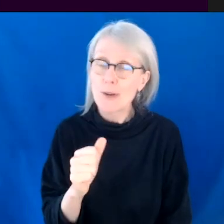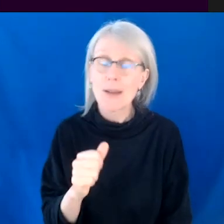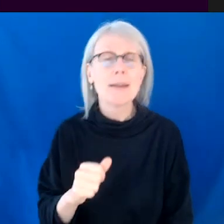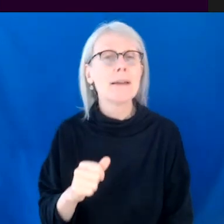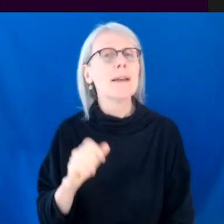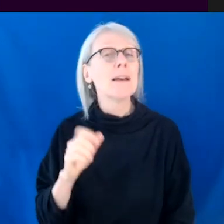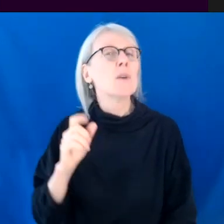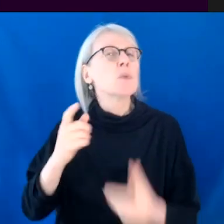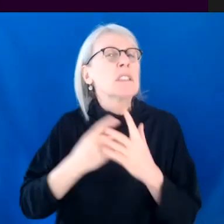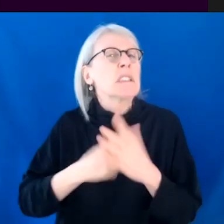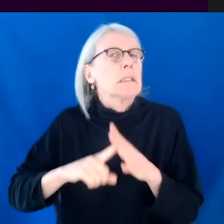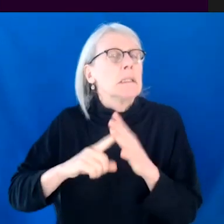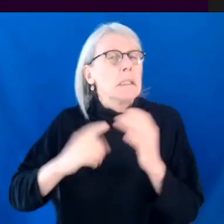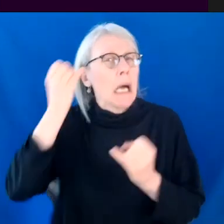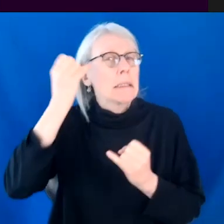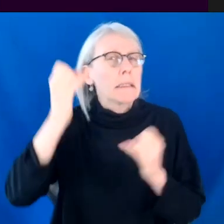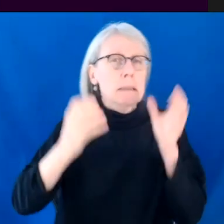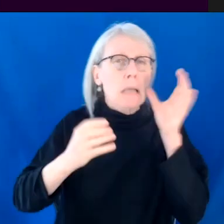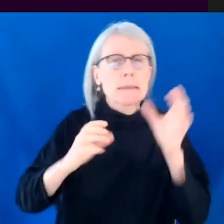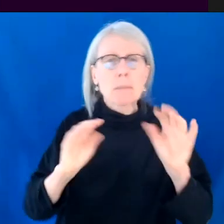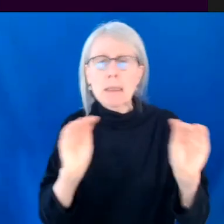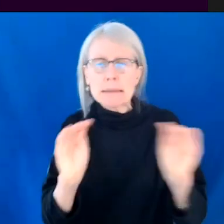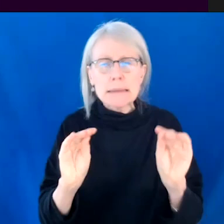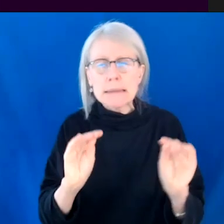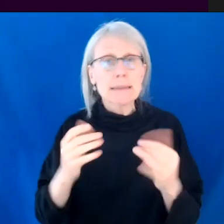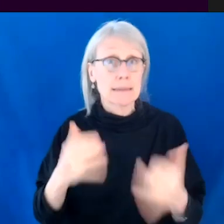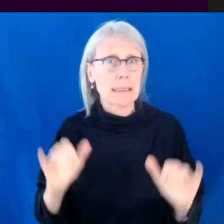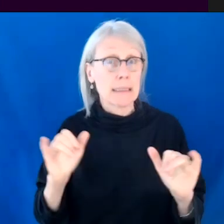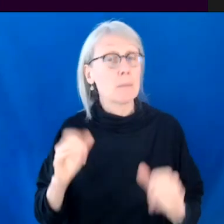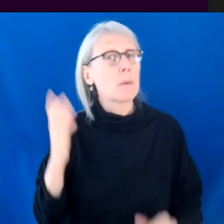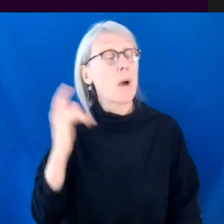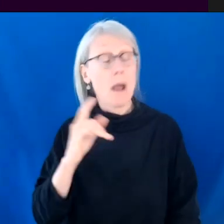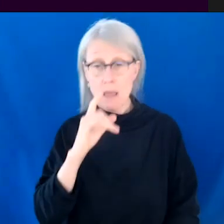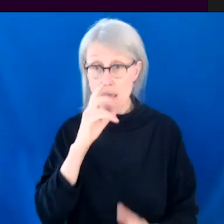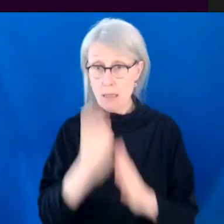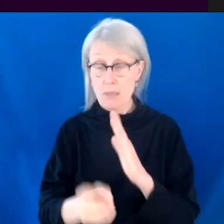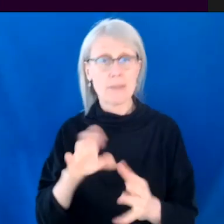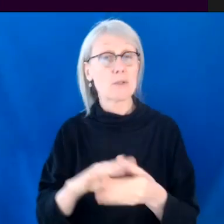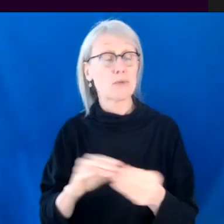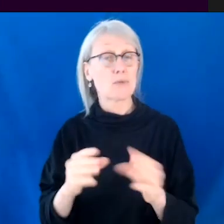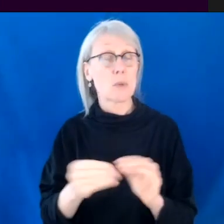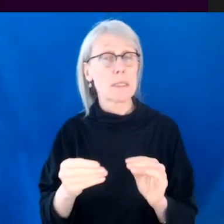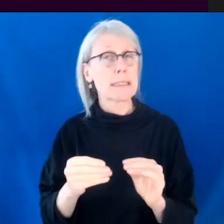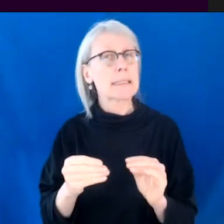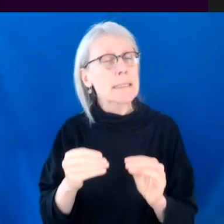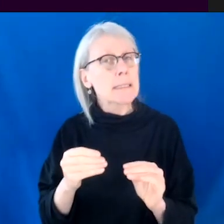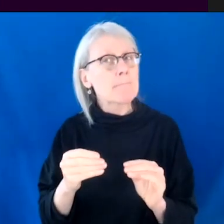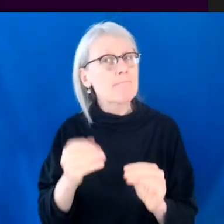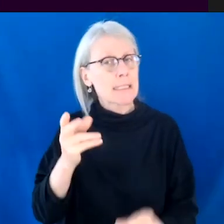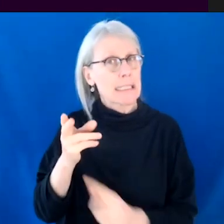it was in development. And what drew me to the story then was that I felt there were a lot of historical pieces